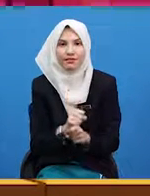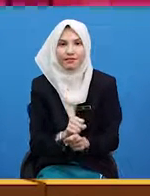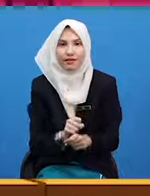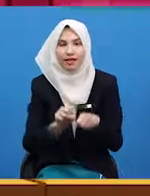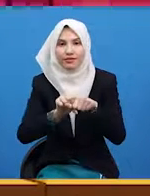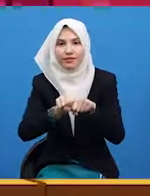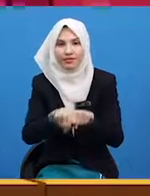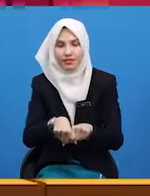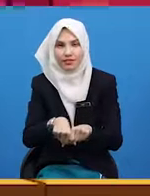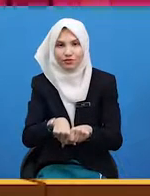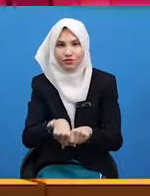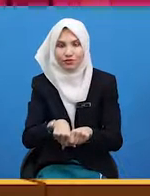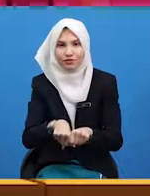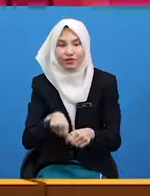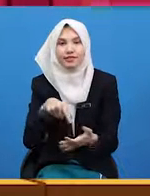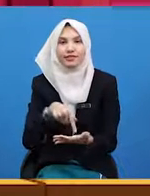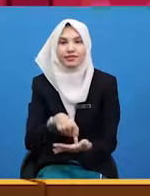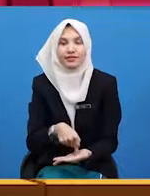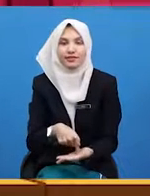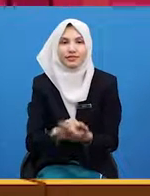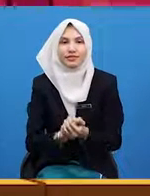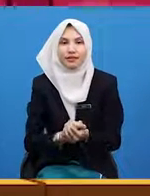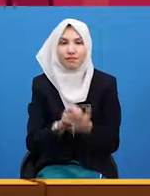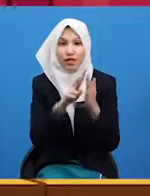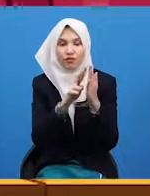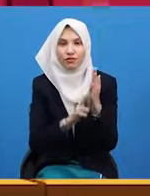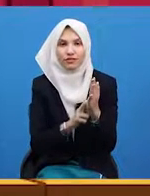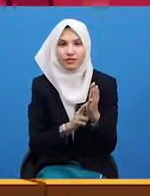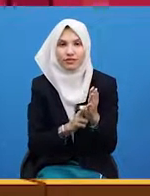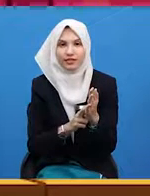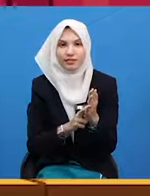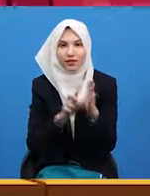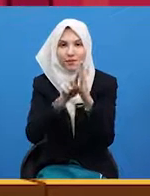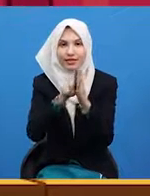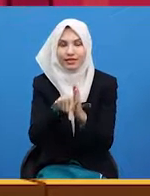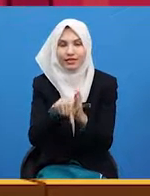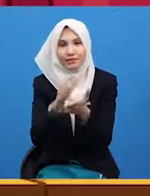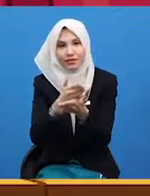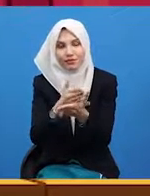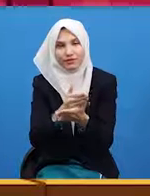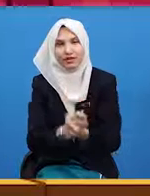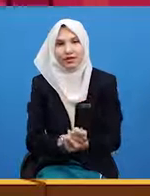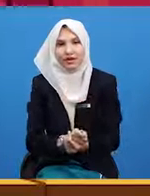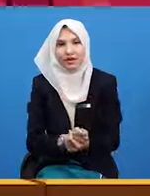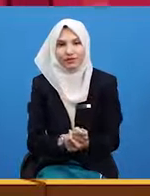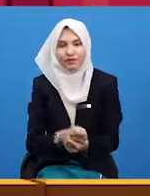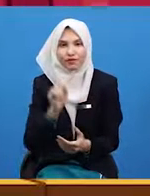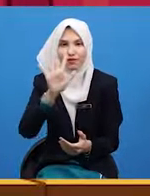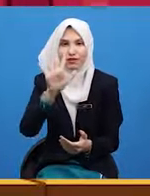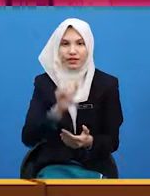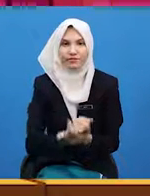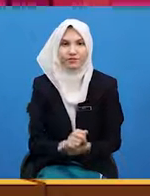this is a special rule for when the number of minutes is between a multiple of five.